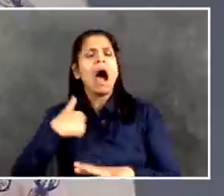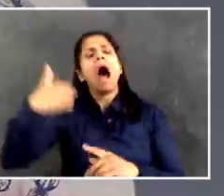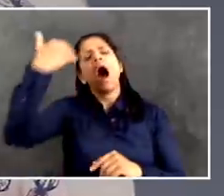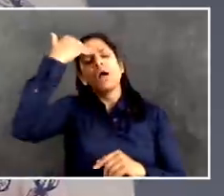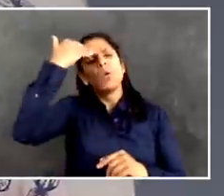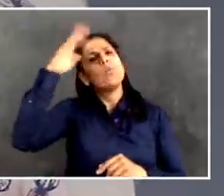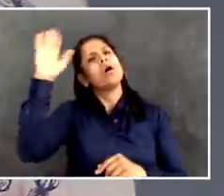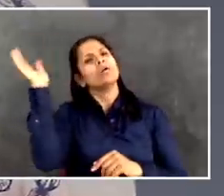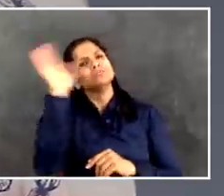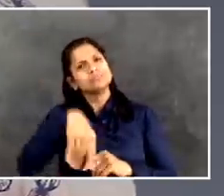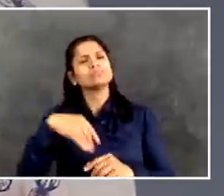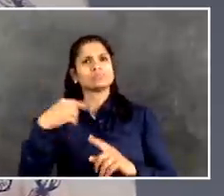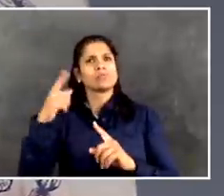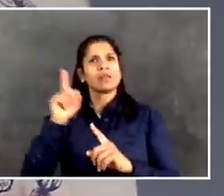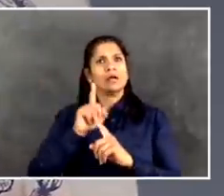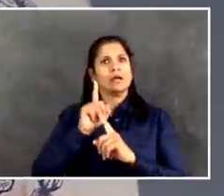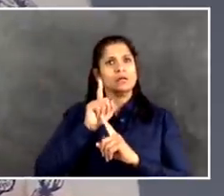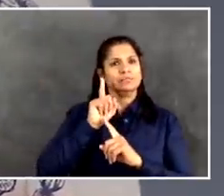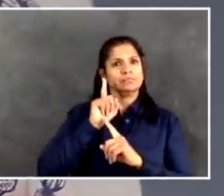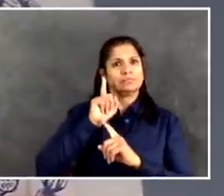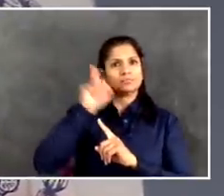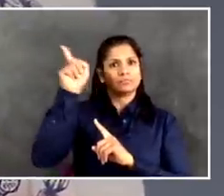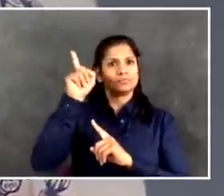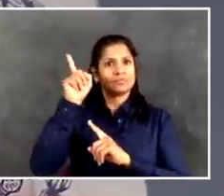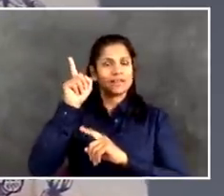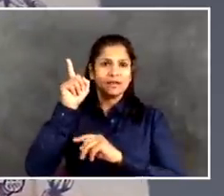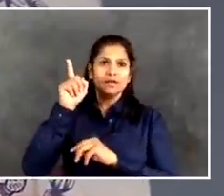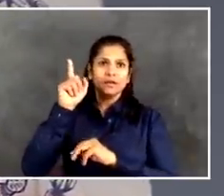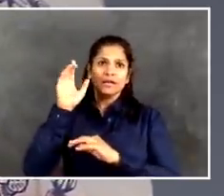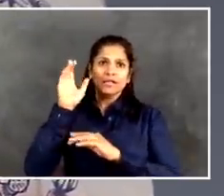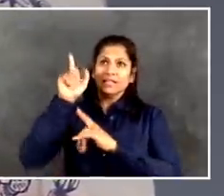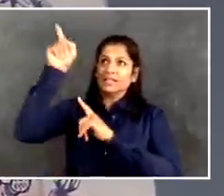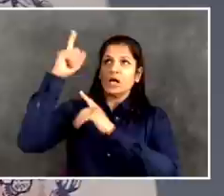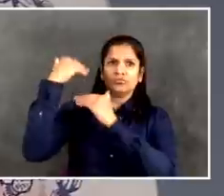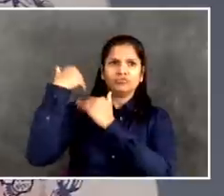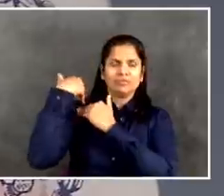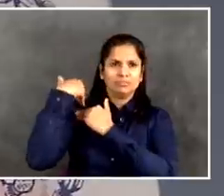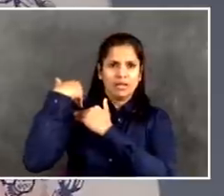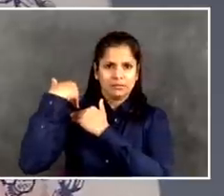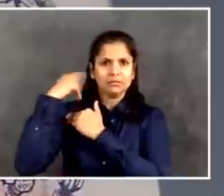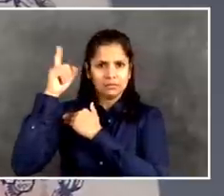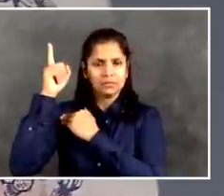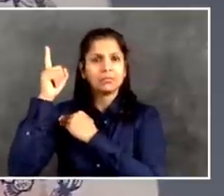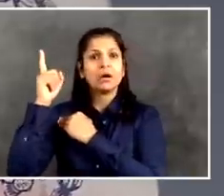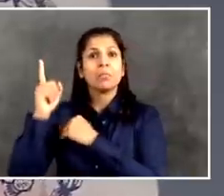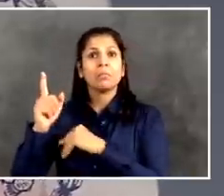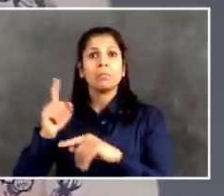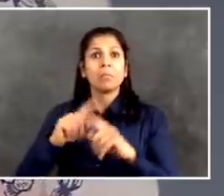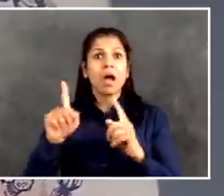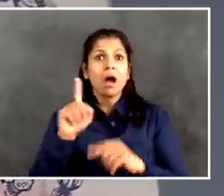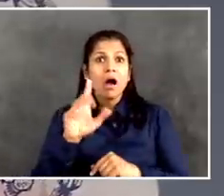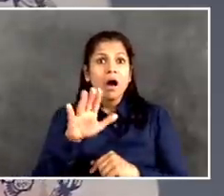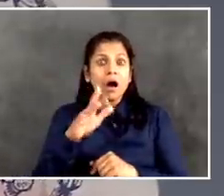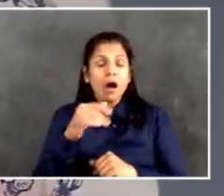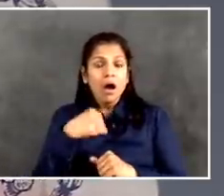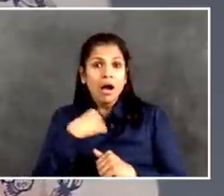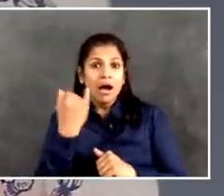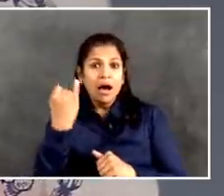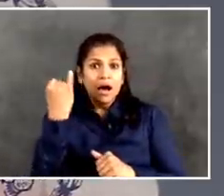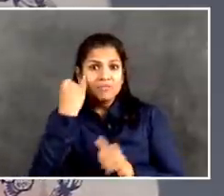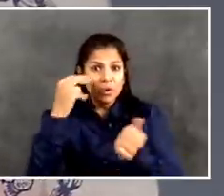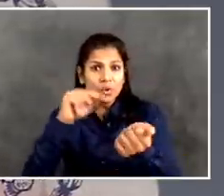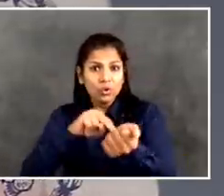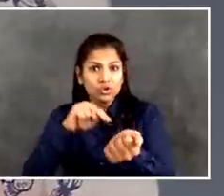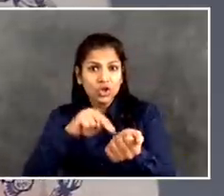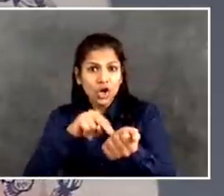any nursing home, is there anything that the city has done or can do to ensure that they're following